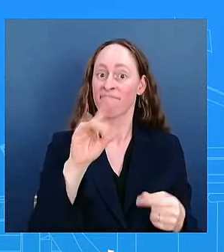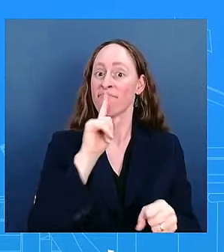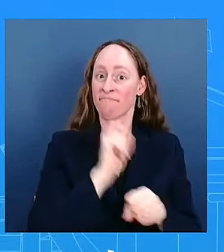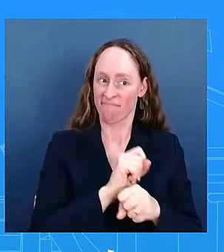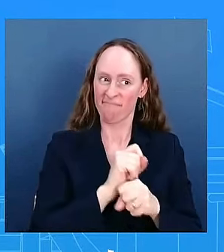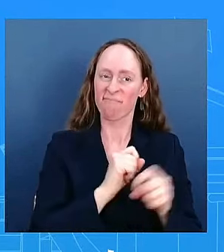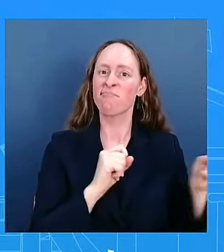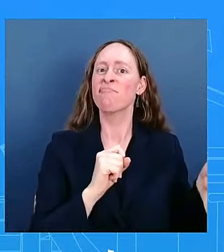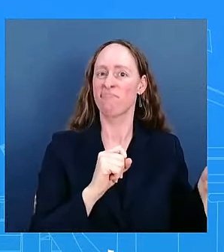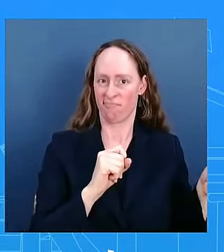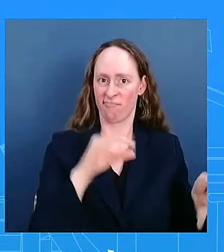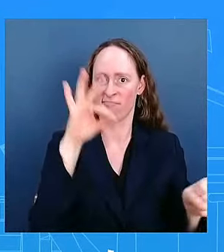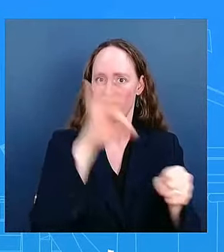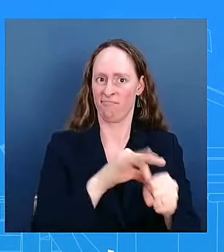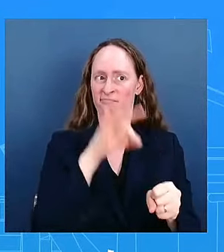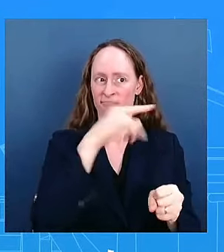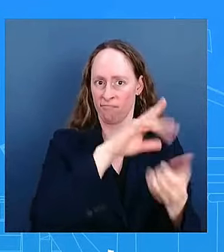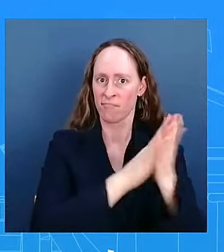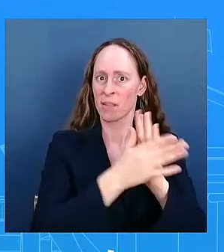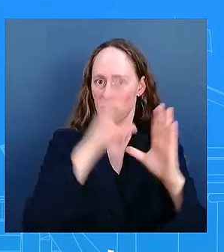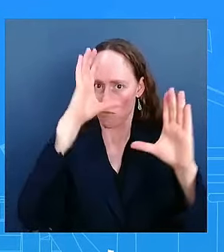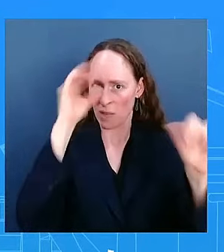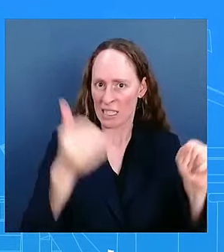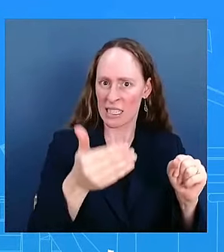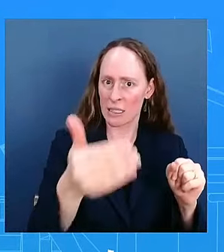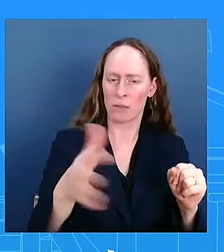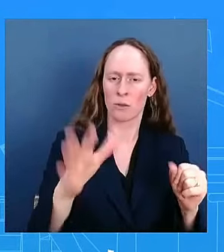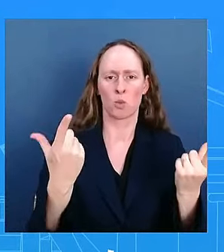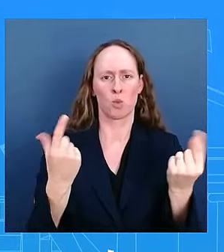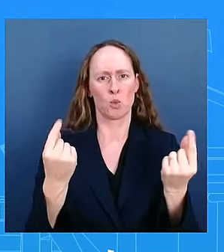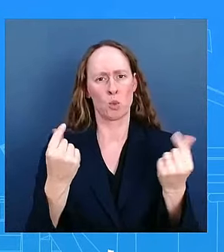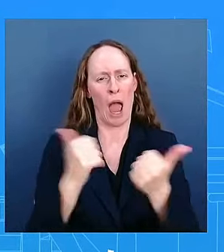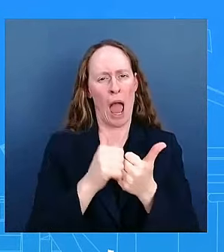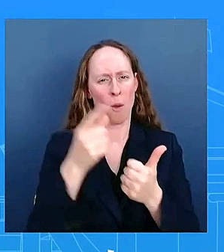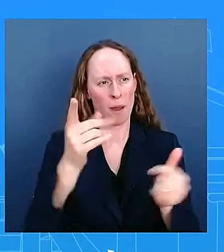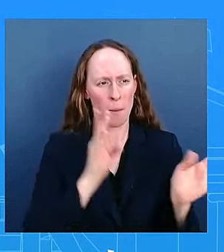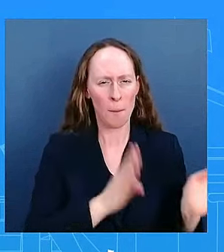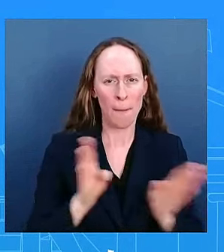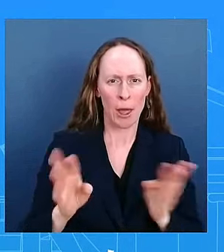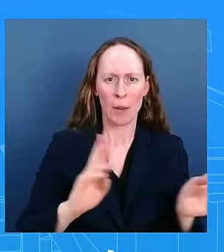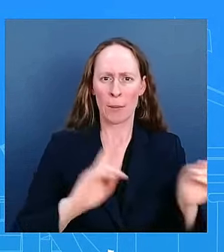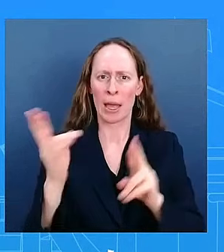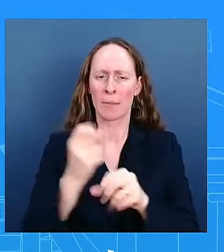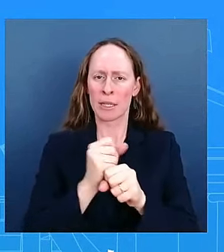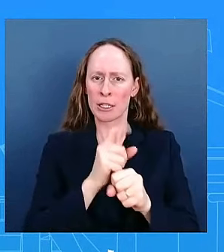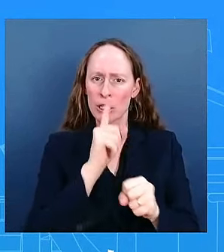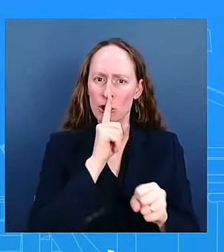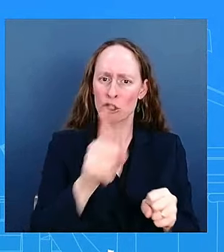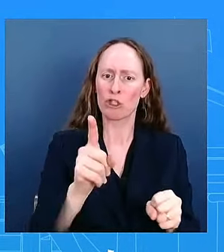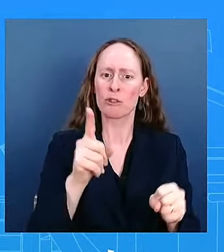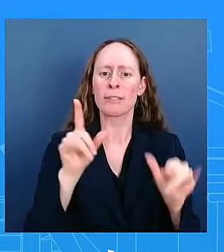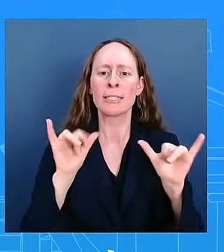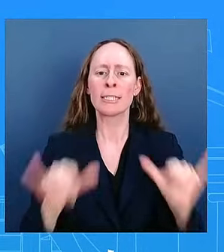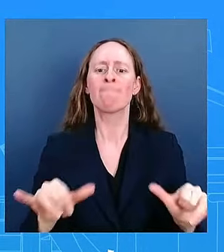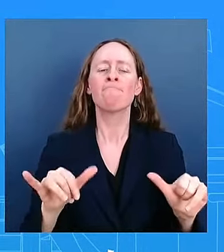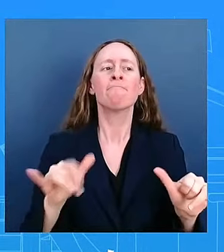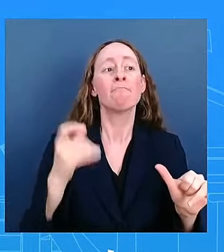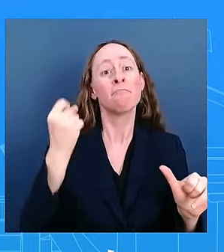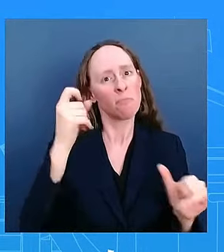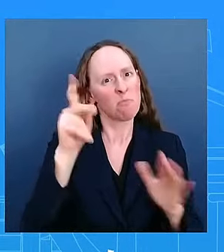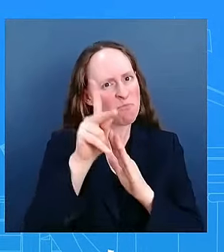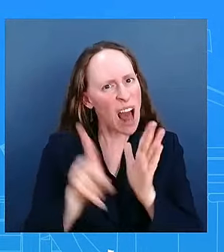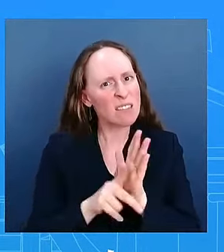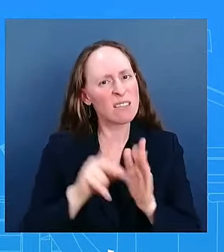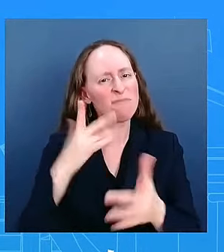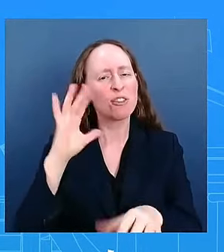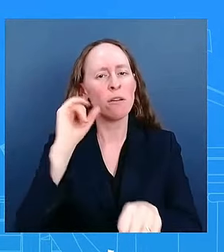the changes that have been made policy wise that have you know allowed the kind of positive trends that